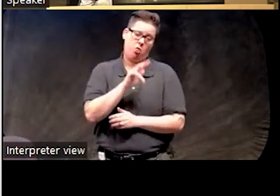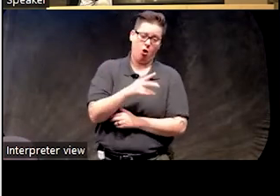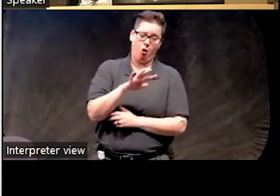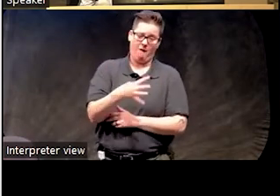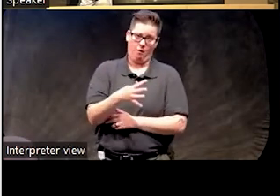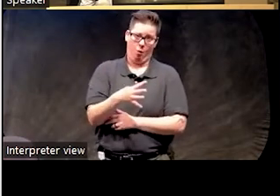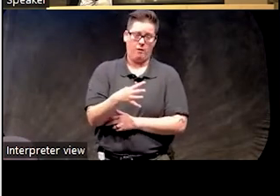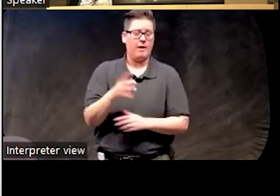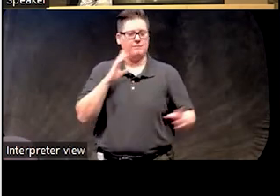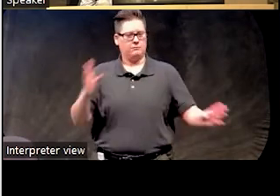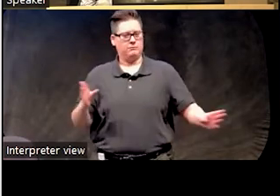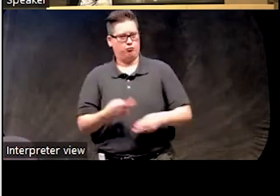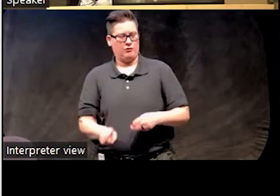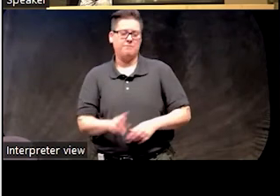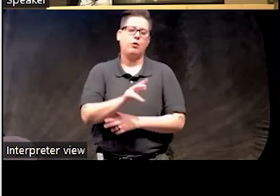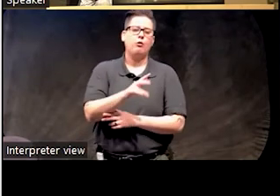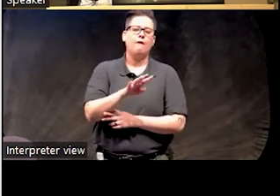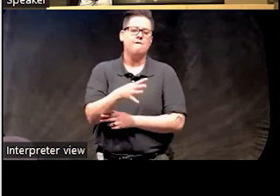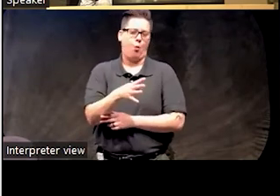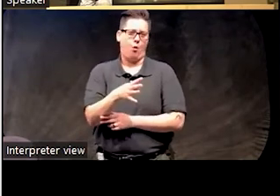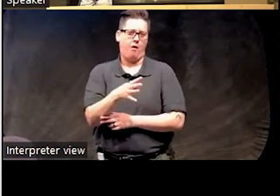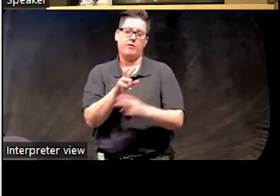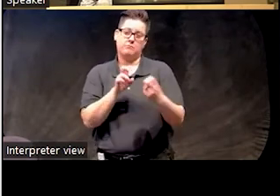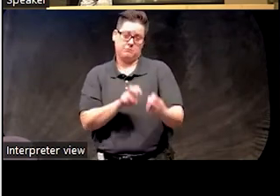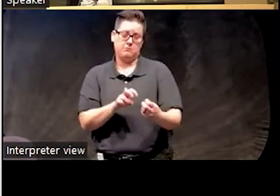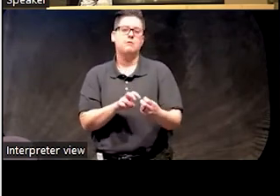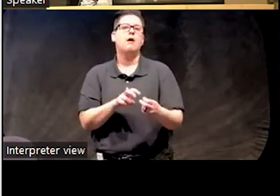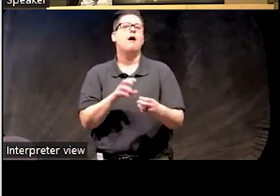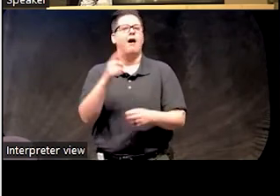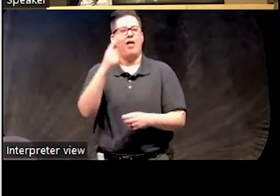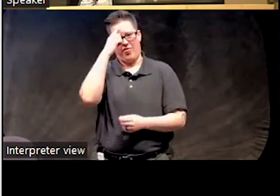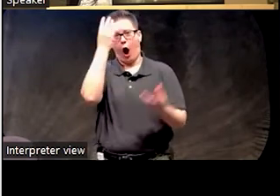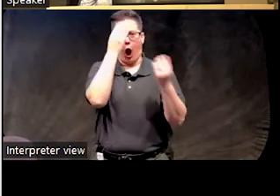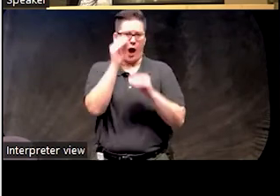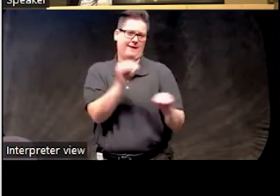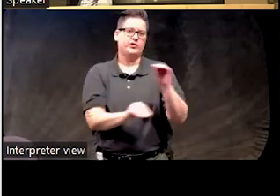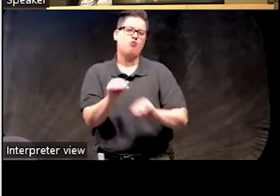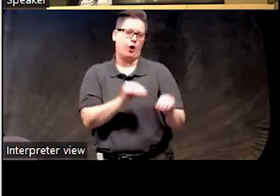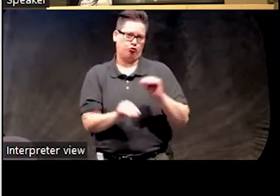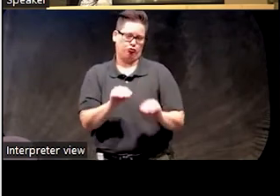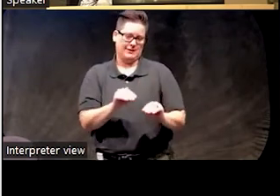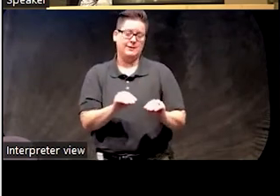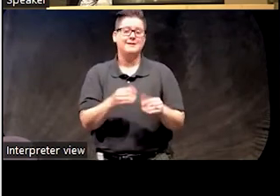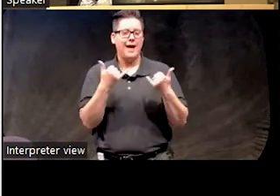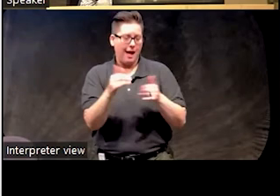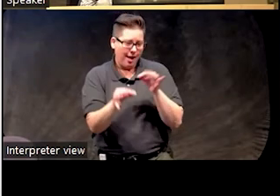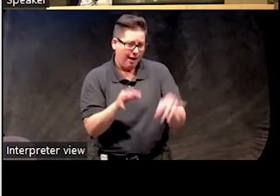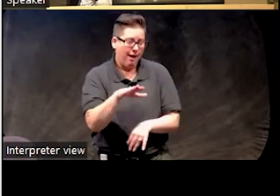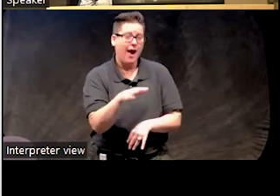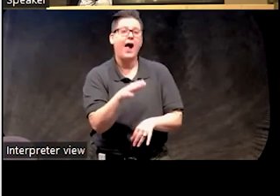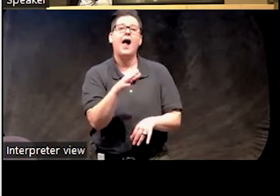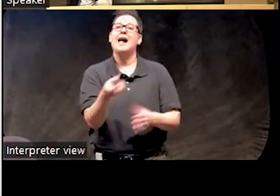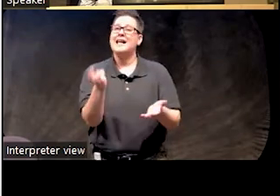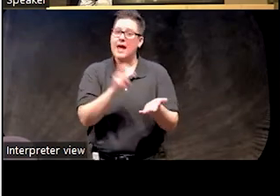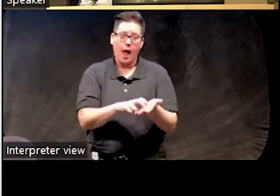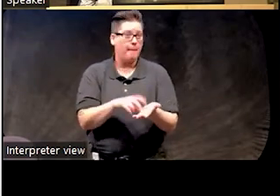is a brief intervention. But about the third or fourth session, we'd get into the cognitive restructuring piece. Because at this point, we're telling people, get out of